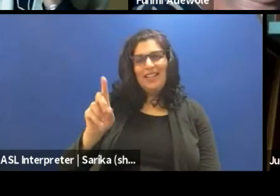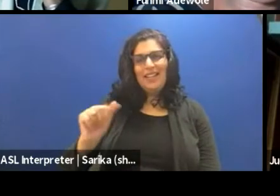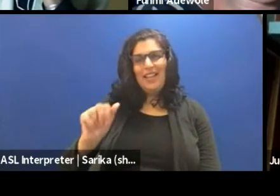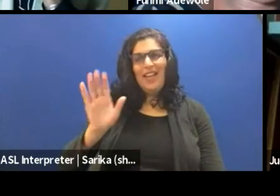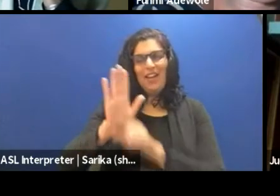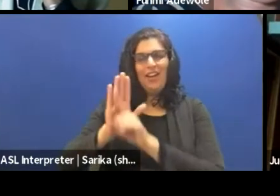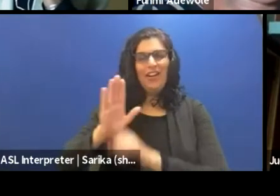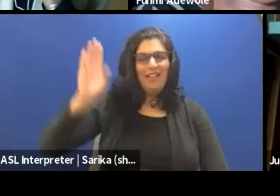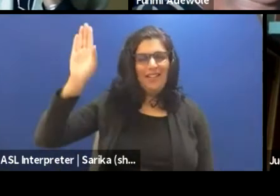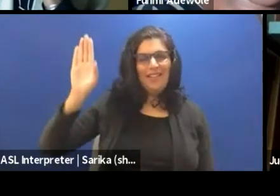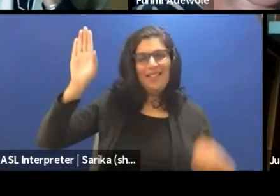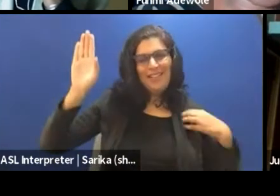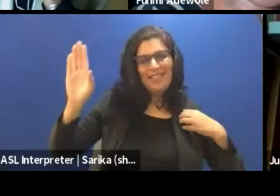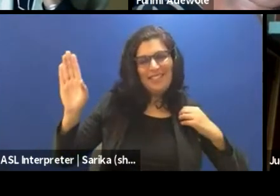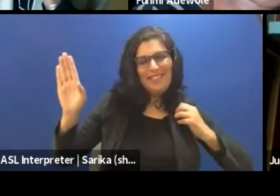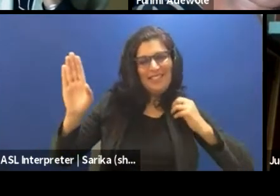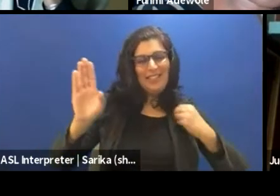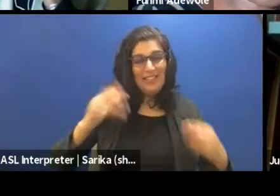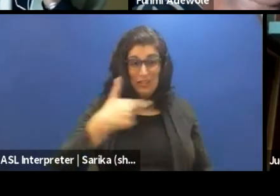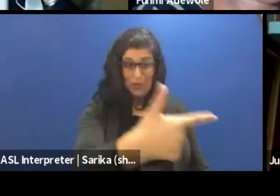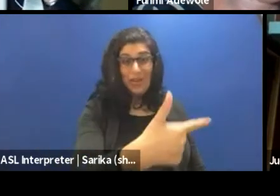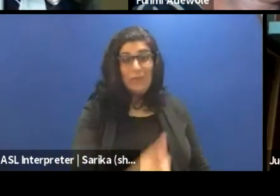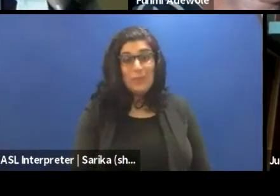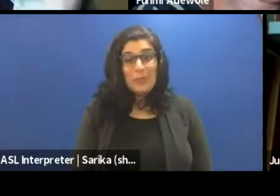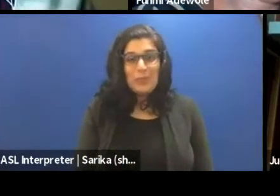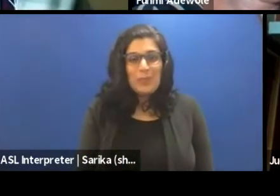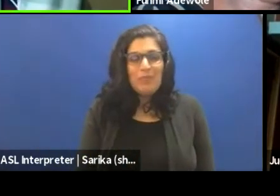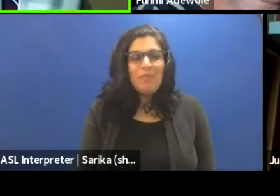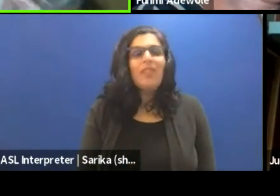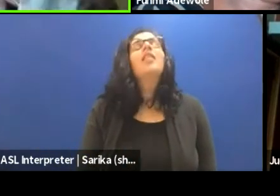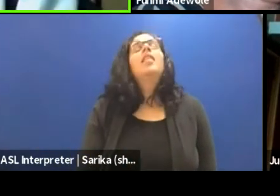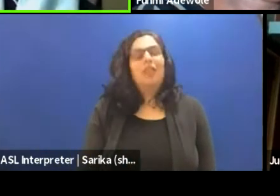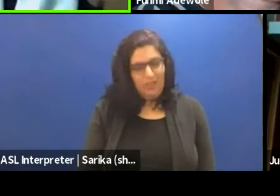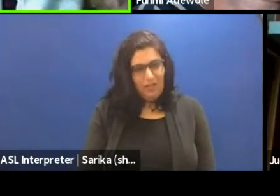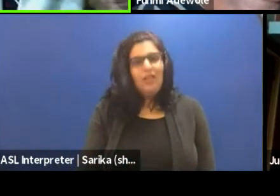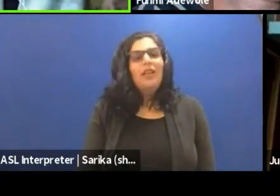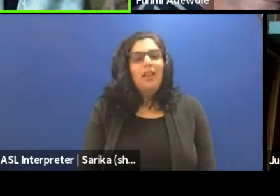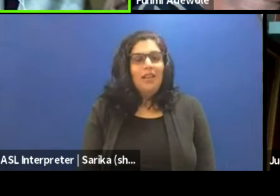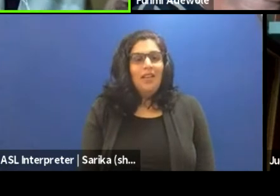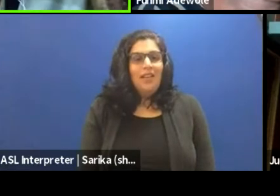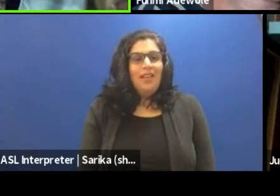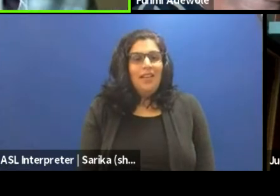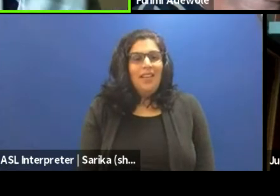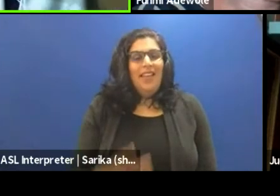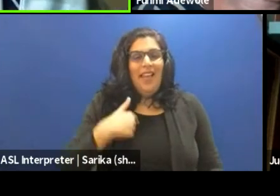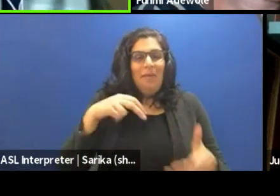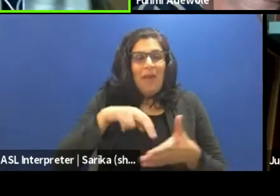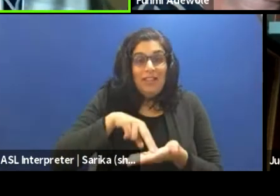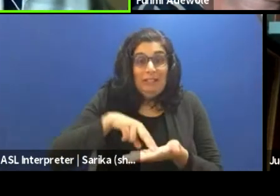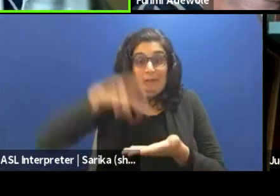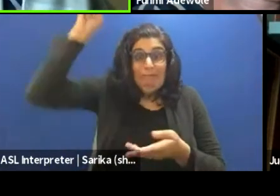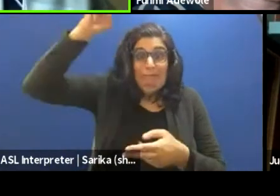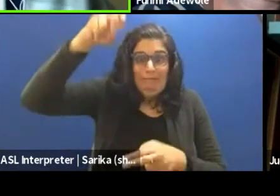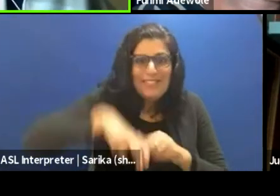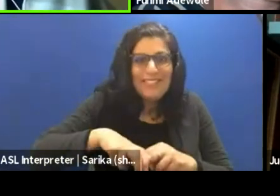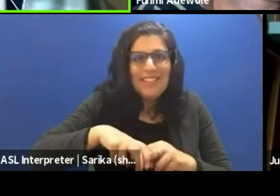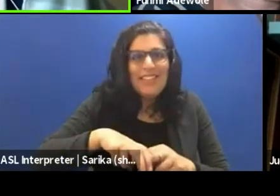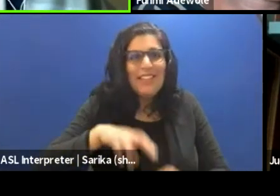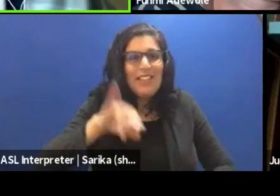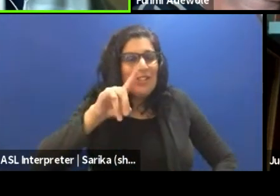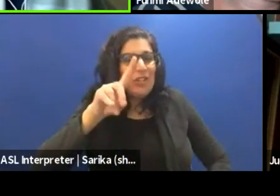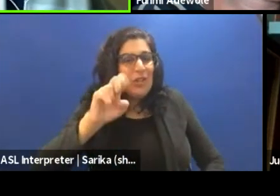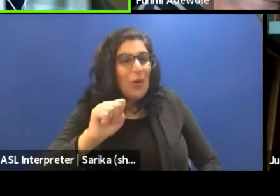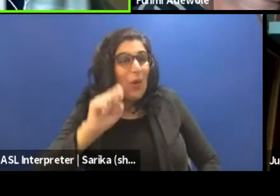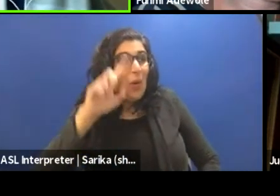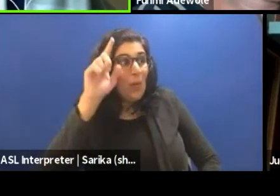to, to, to go ahead, Aganza. Yes, man. I'm about to jump off my seat. Uh, Jude, I have a